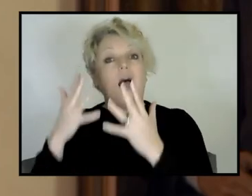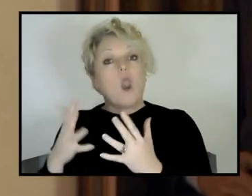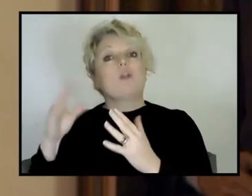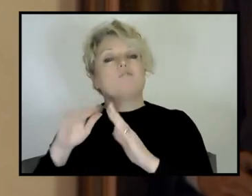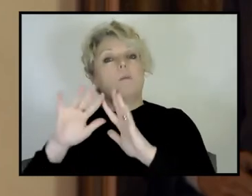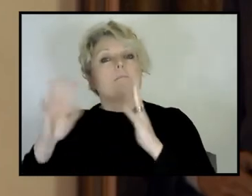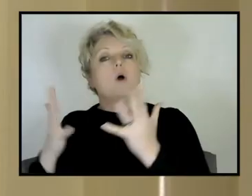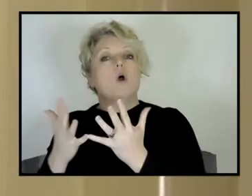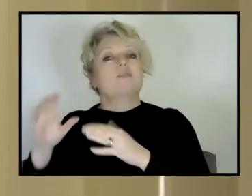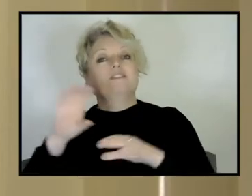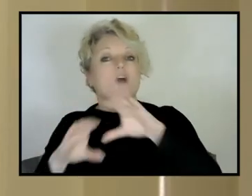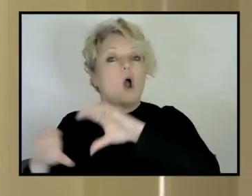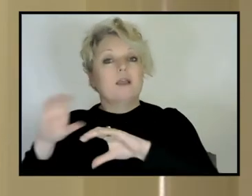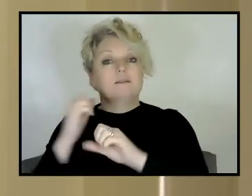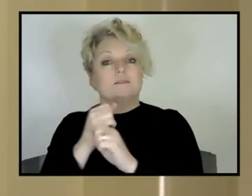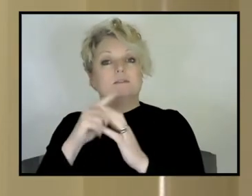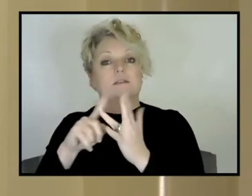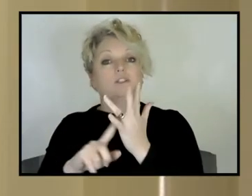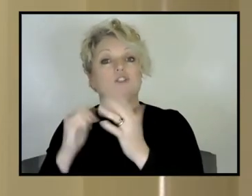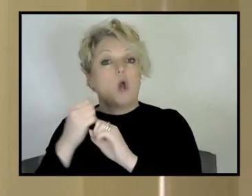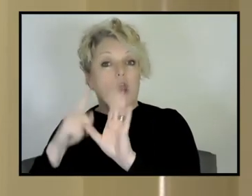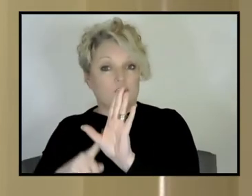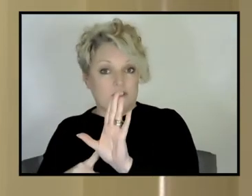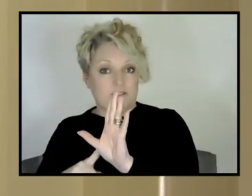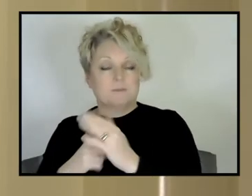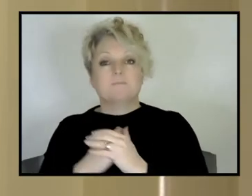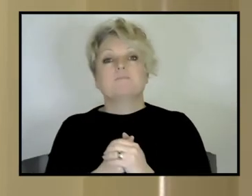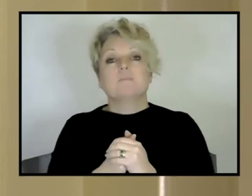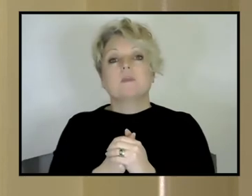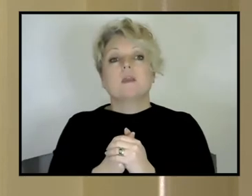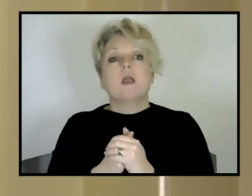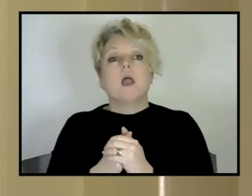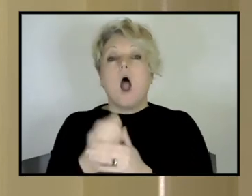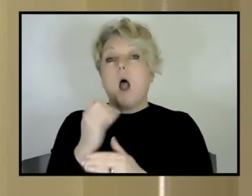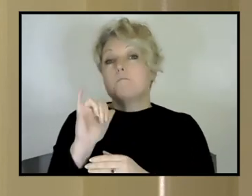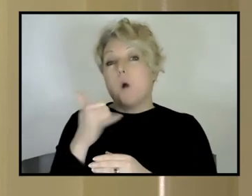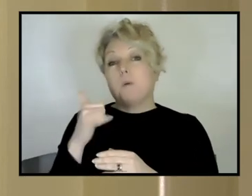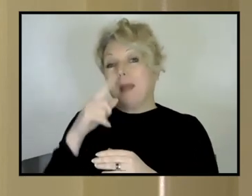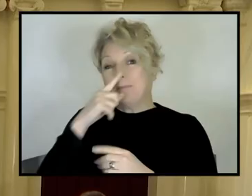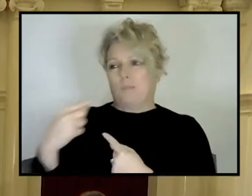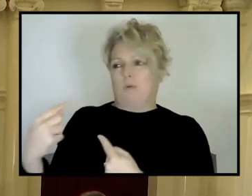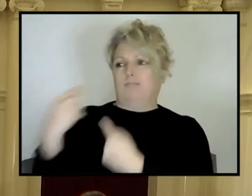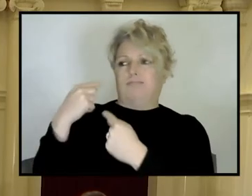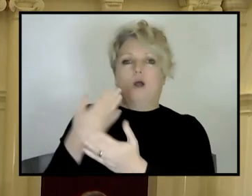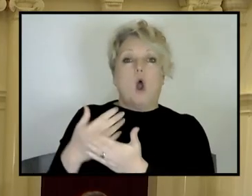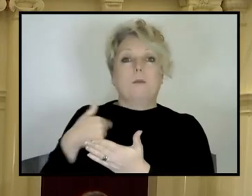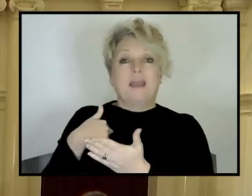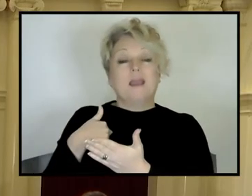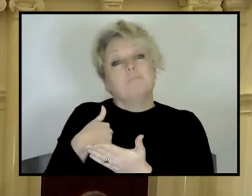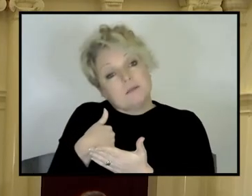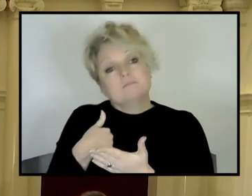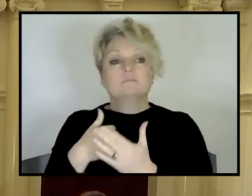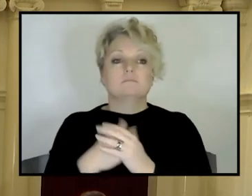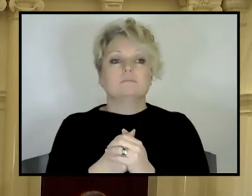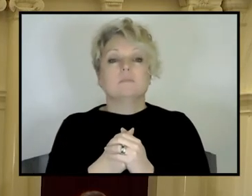A lot of that's come out of geology. So, um, I'll probably cop a bit for saying that, but, uh, that's the way I feel. And I think, um,